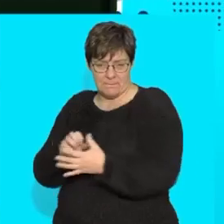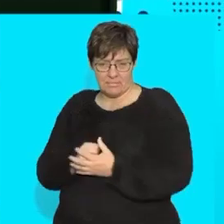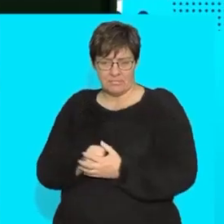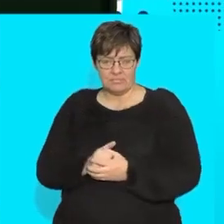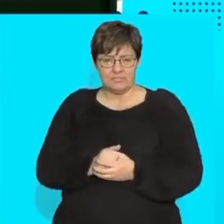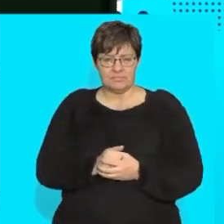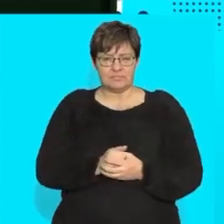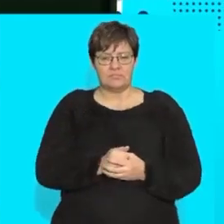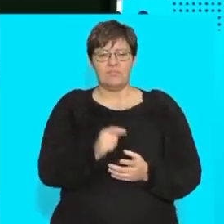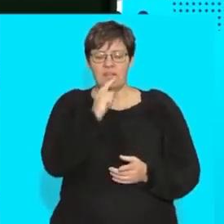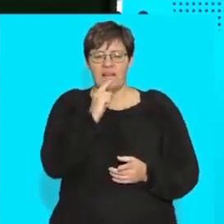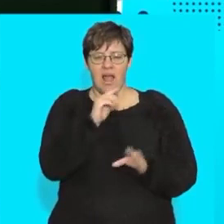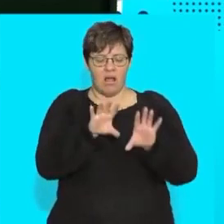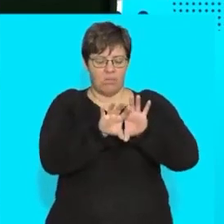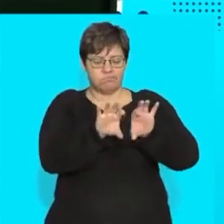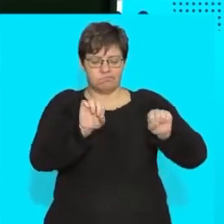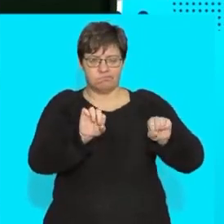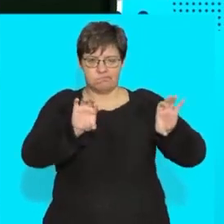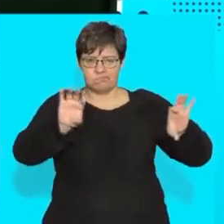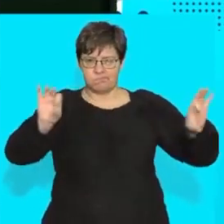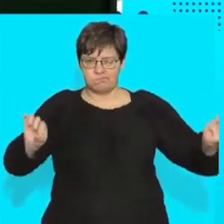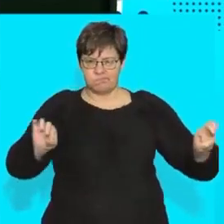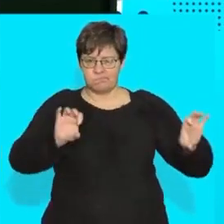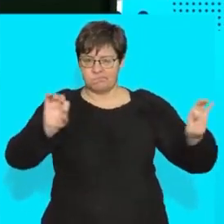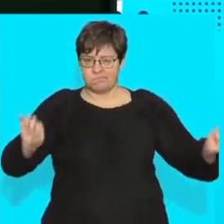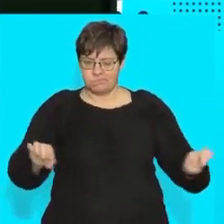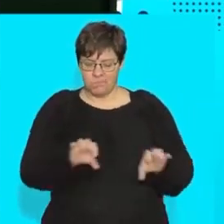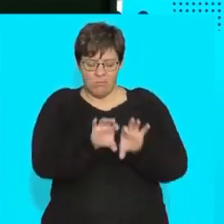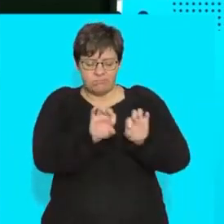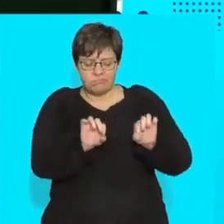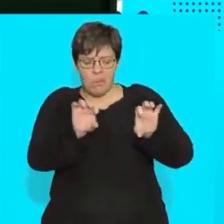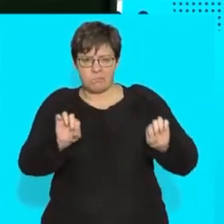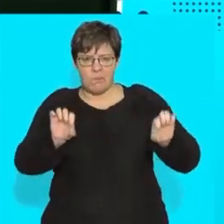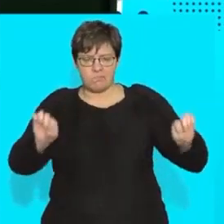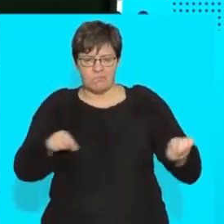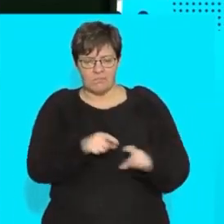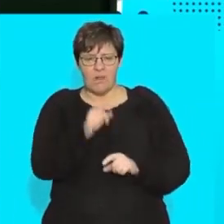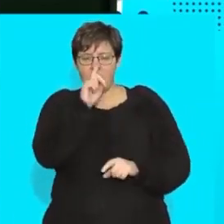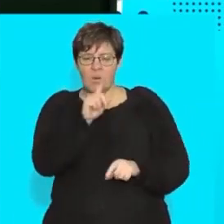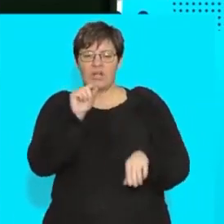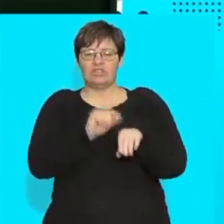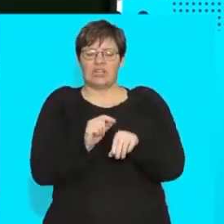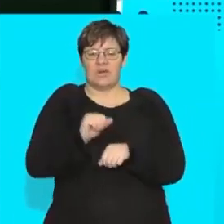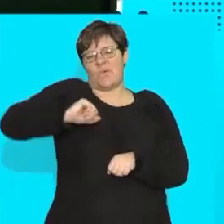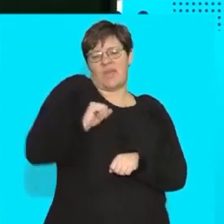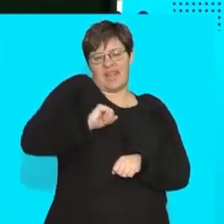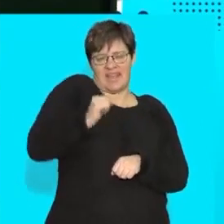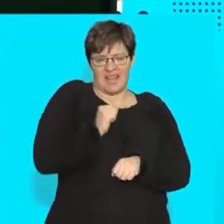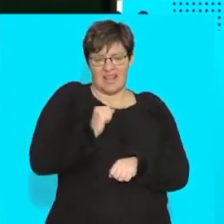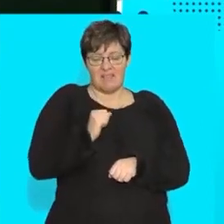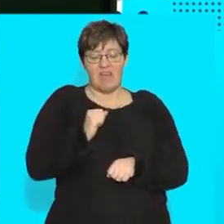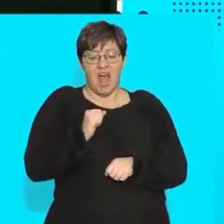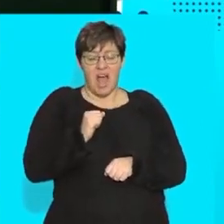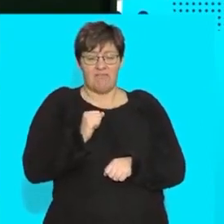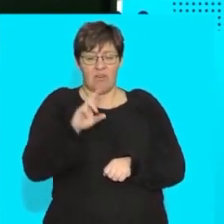about this buruvos layer what do i mean by buruvos layer and if you look at your chicken wing when it's raw as well